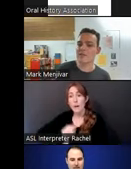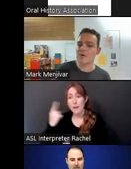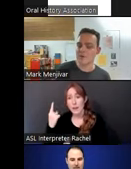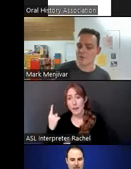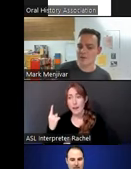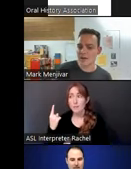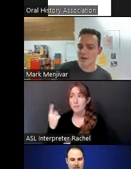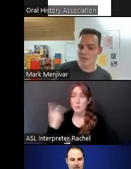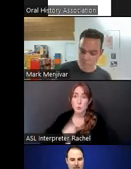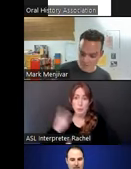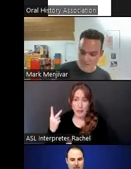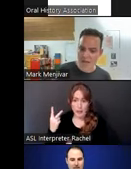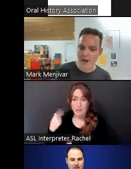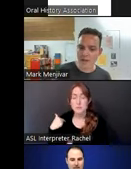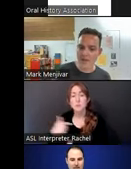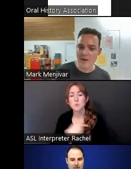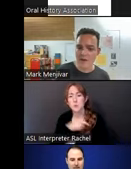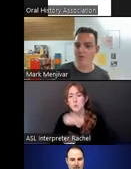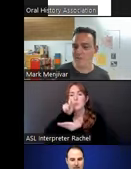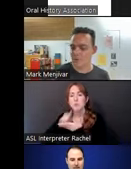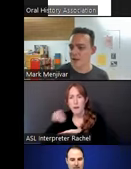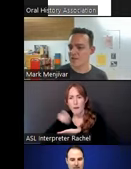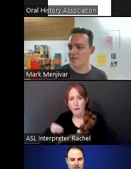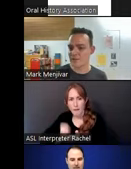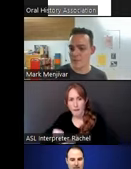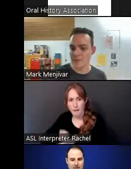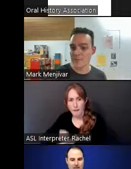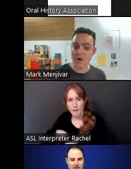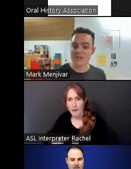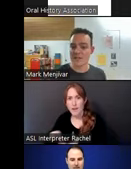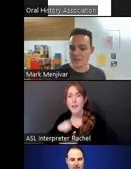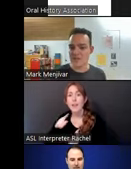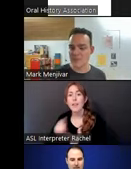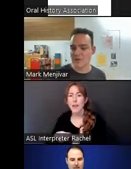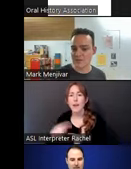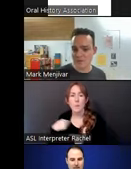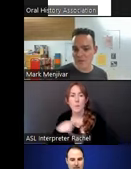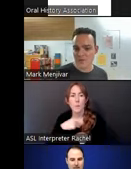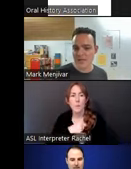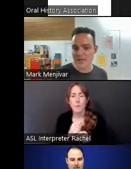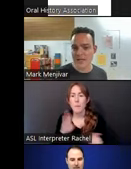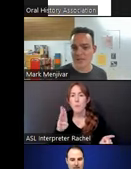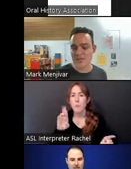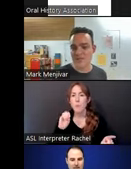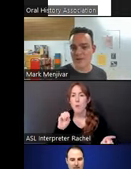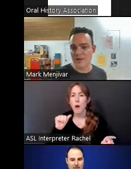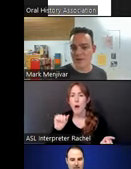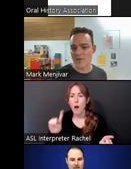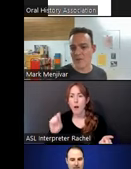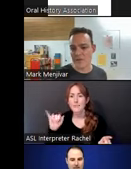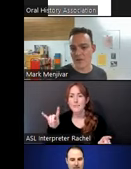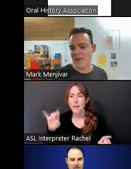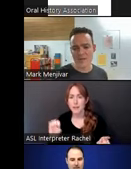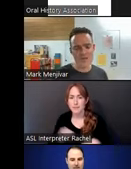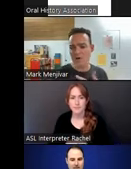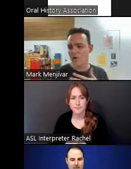write those out. And then we create broadseeds from them, broadside, basically posters. So here's an exhibition from Laredo.